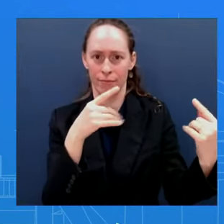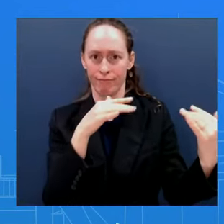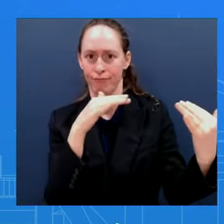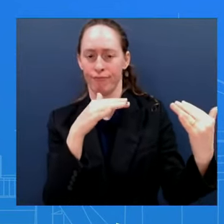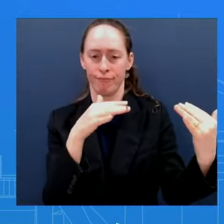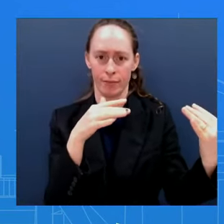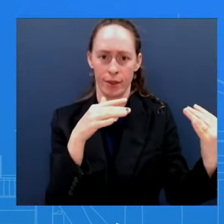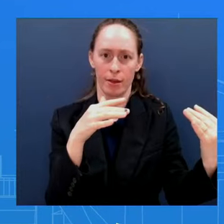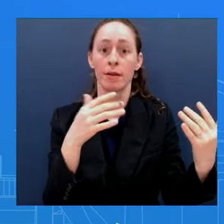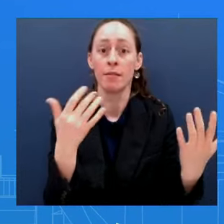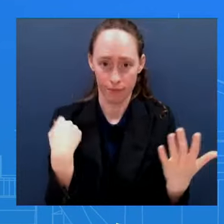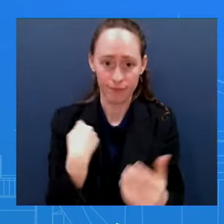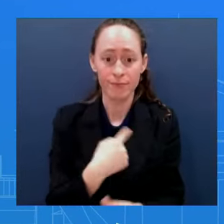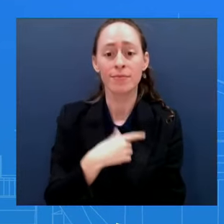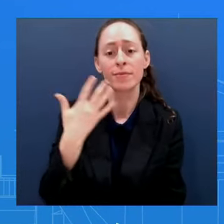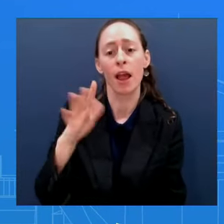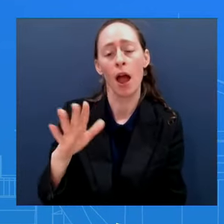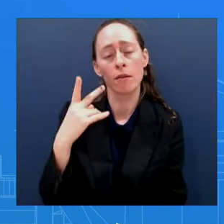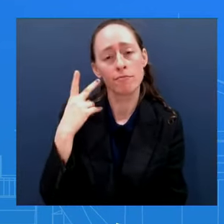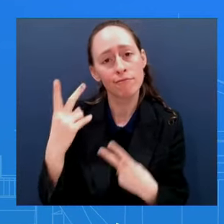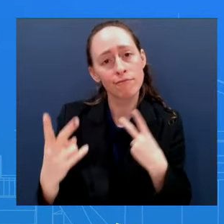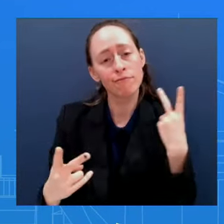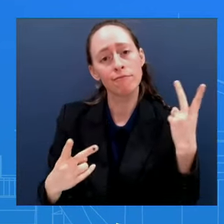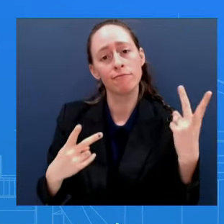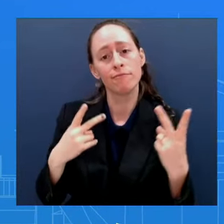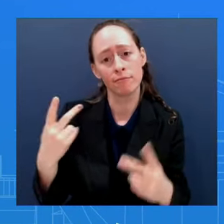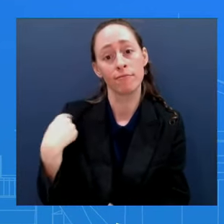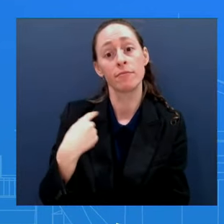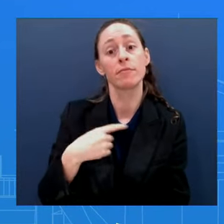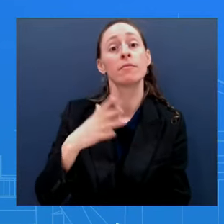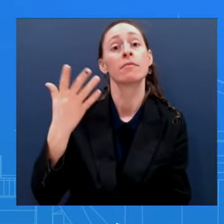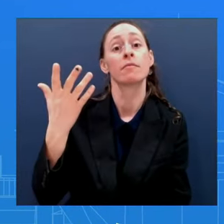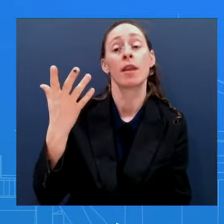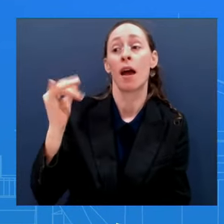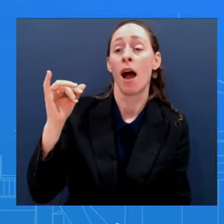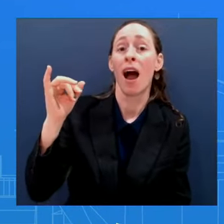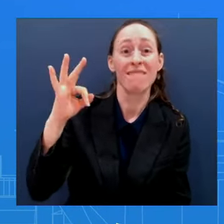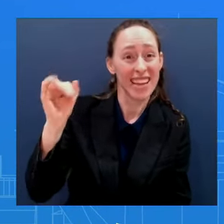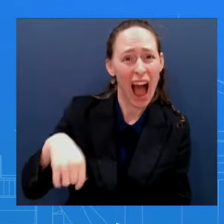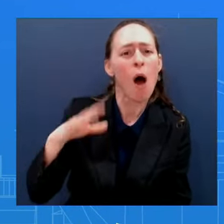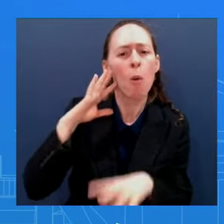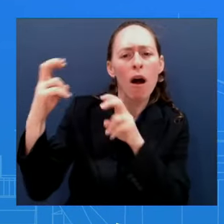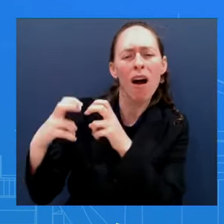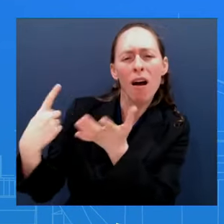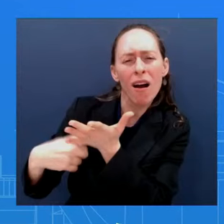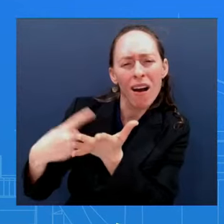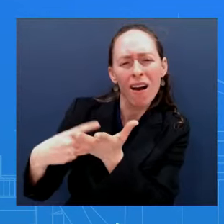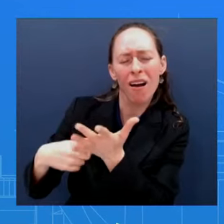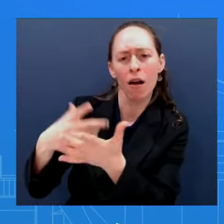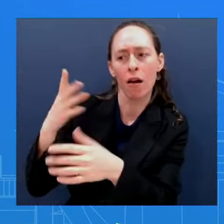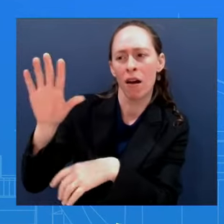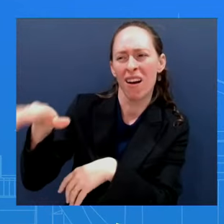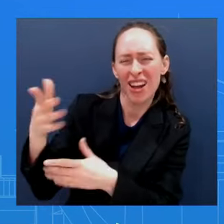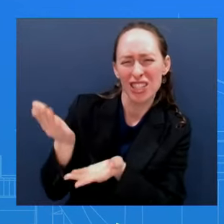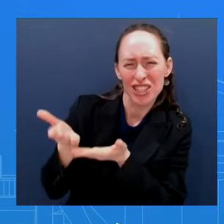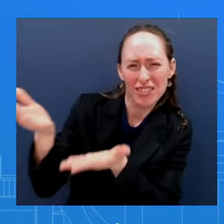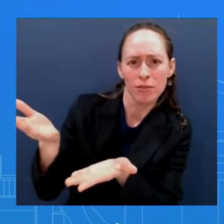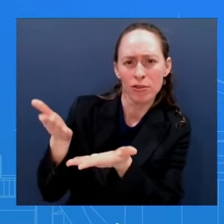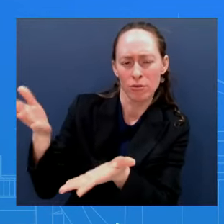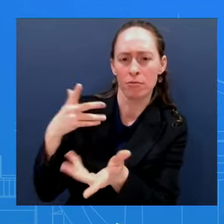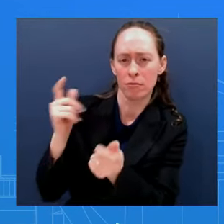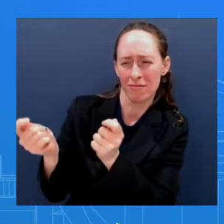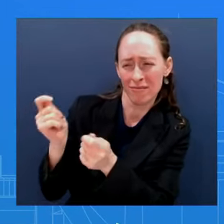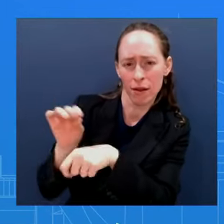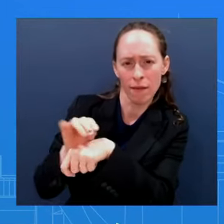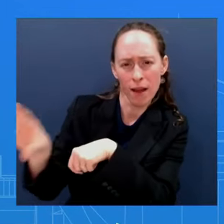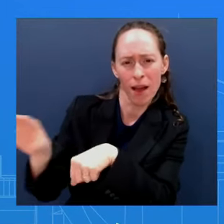to shape their thinking And to help influence the way they have conducted some of these operations And that remains today Thank you Thank Hi, John